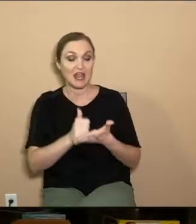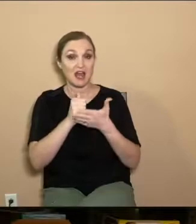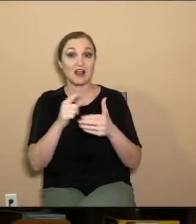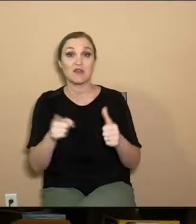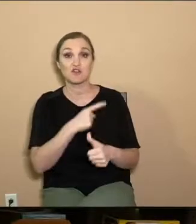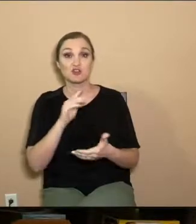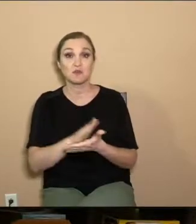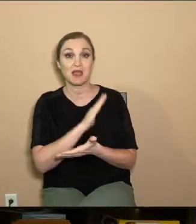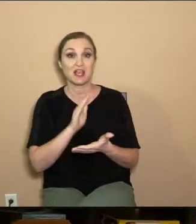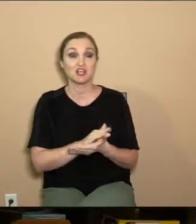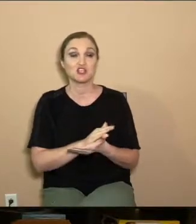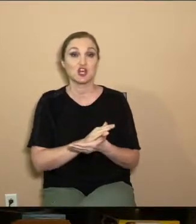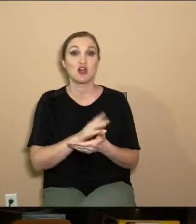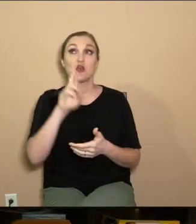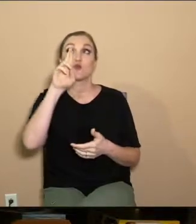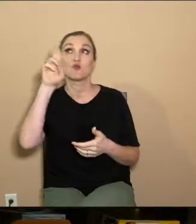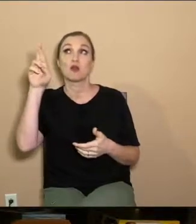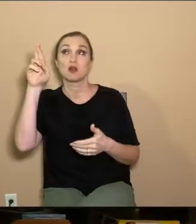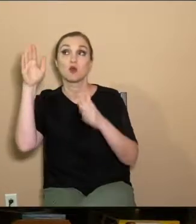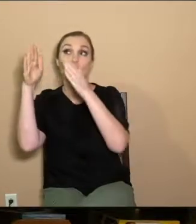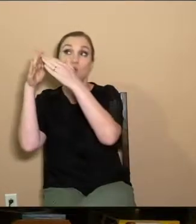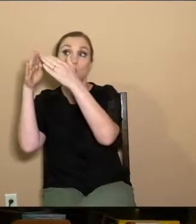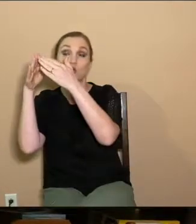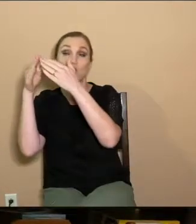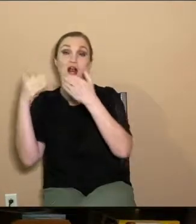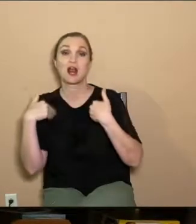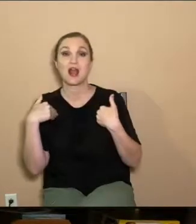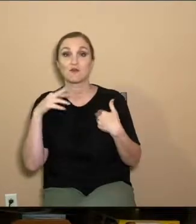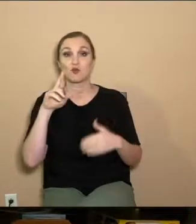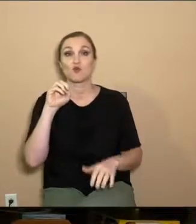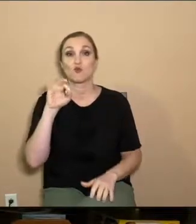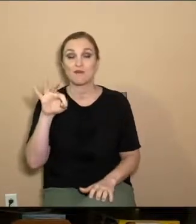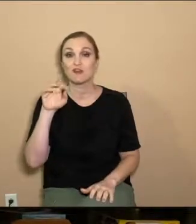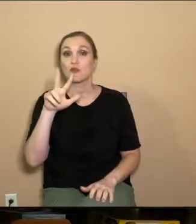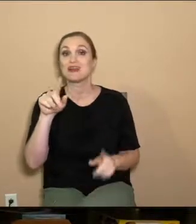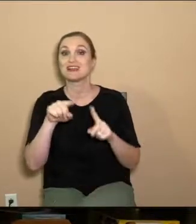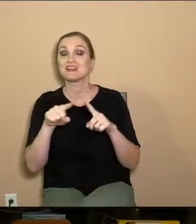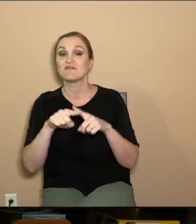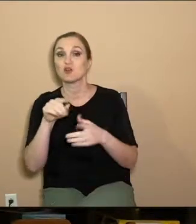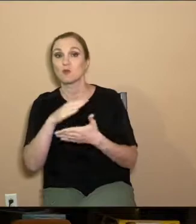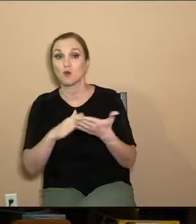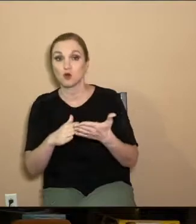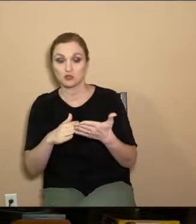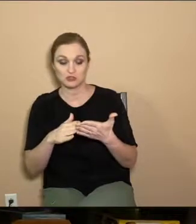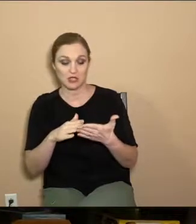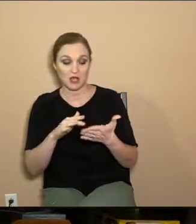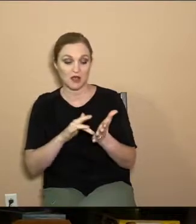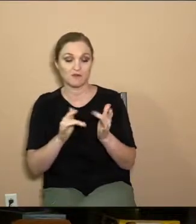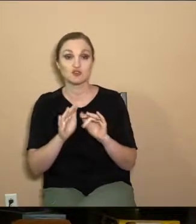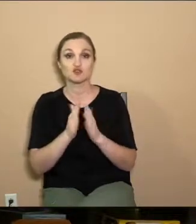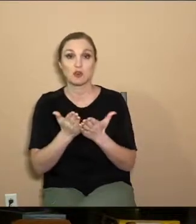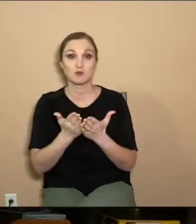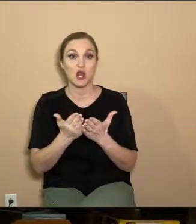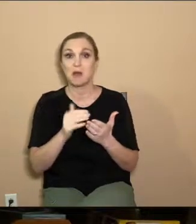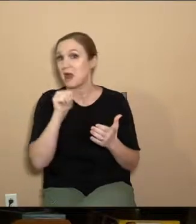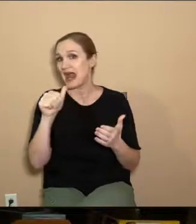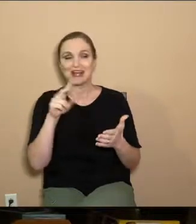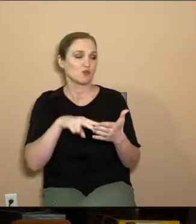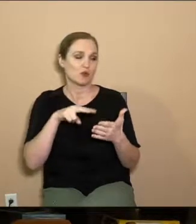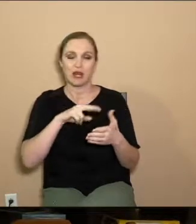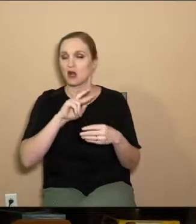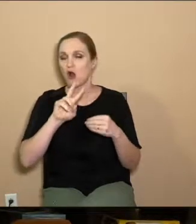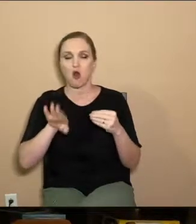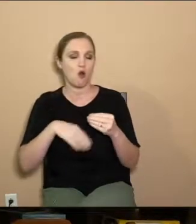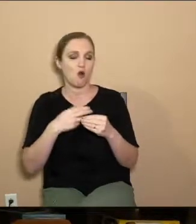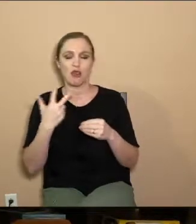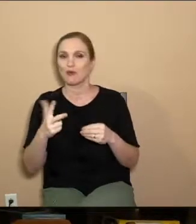page in the upper right-hand corner, I have a reference to three different sections of scripture. I'm not going to go through all three of these